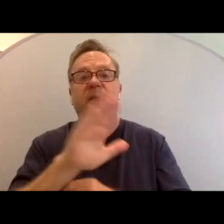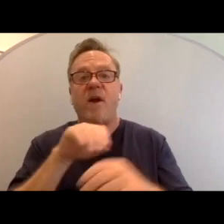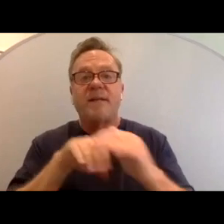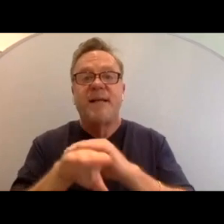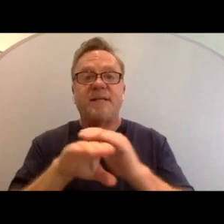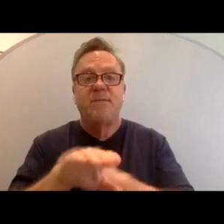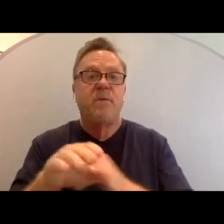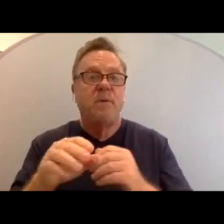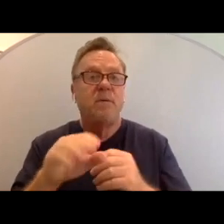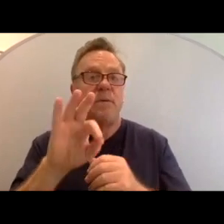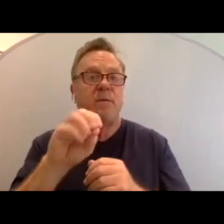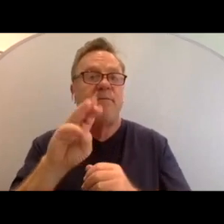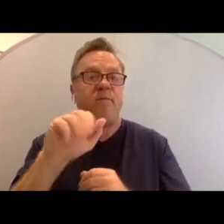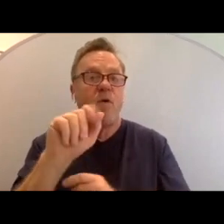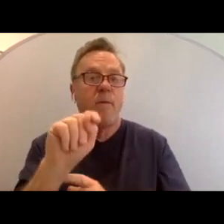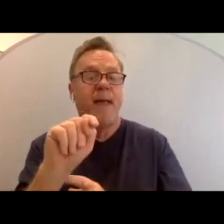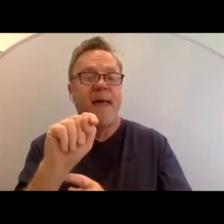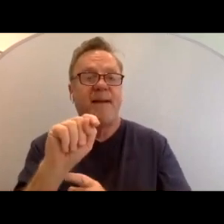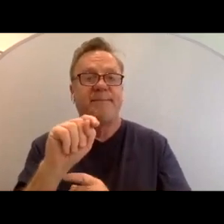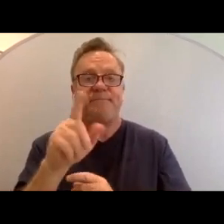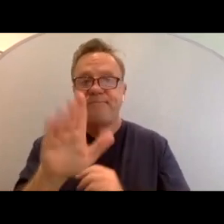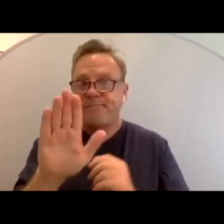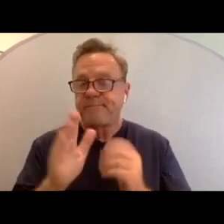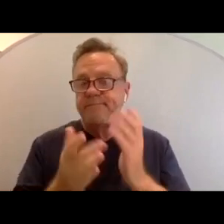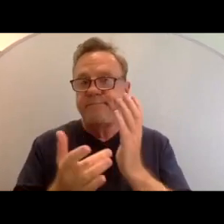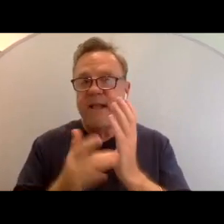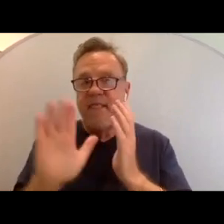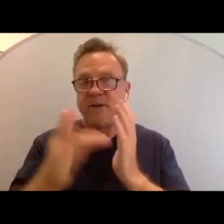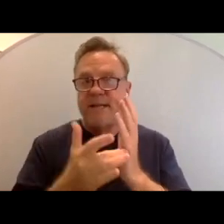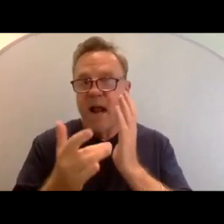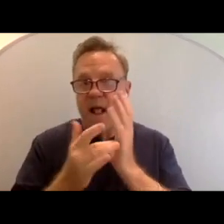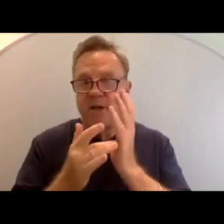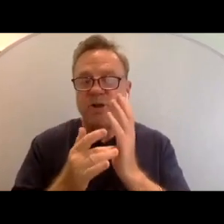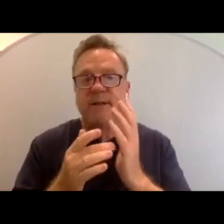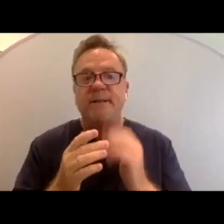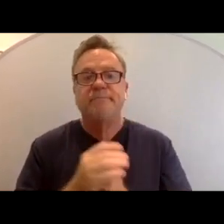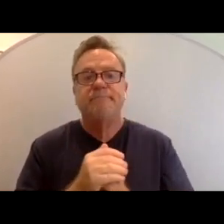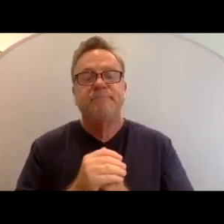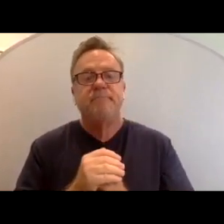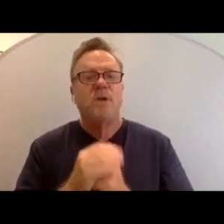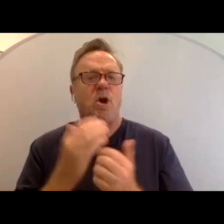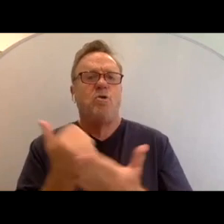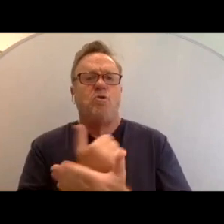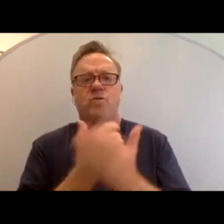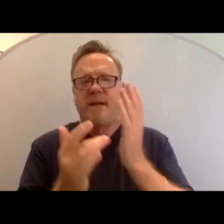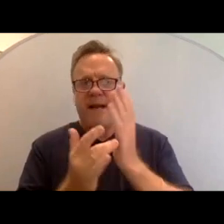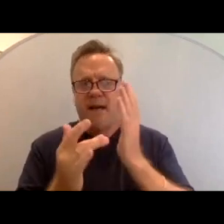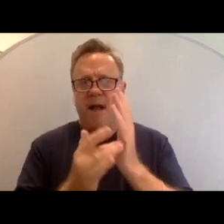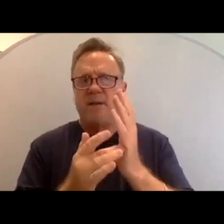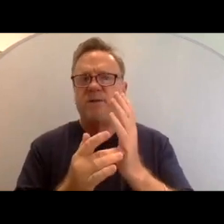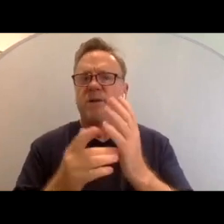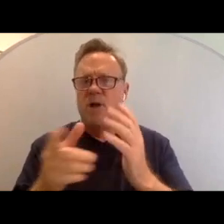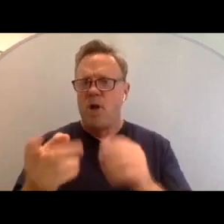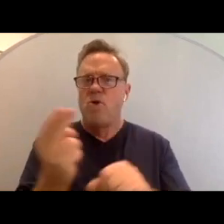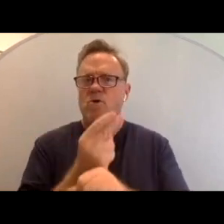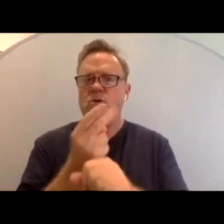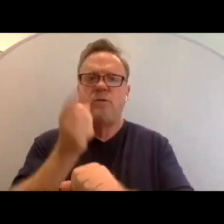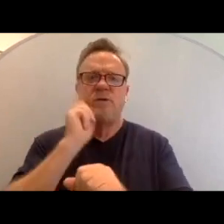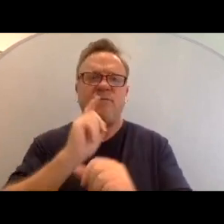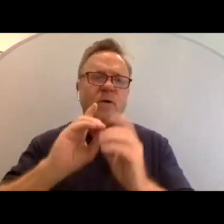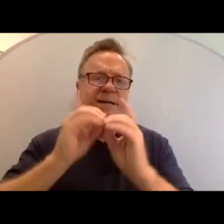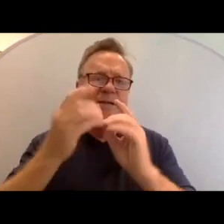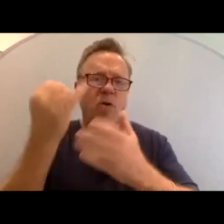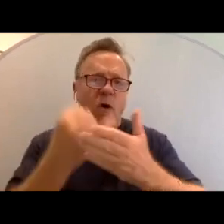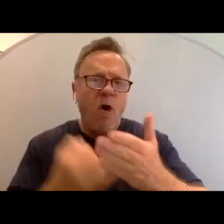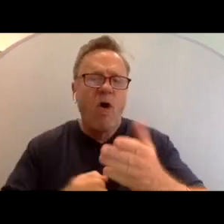formats and through their technologies. Certainly new technologies that are used for digital art,